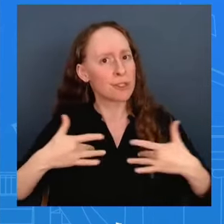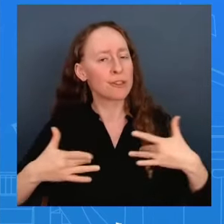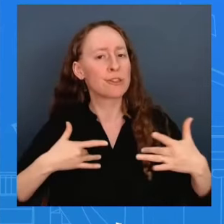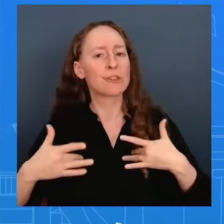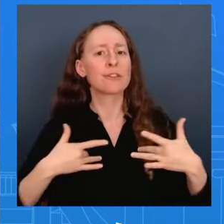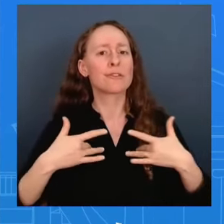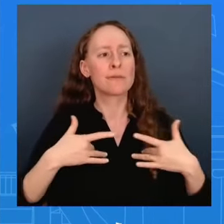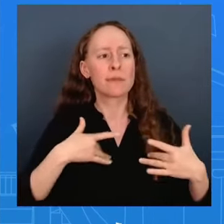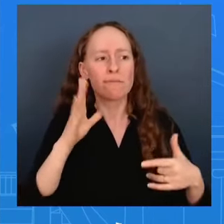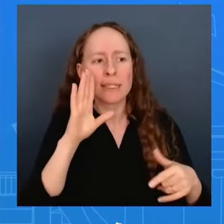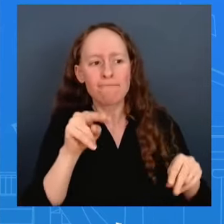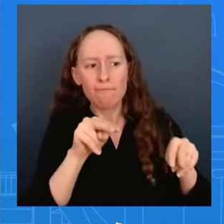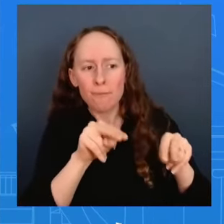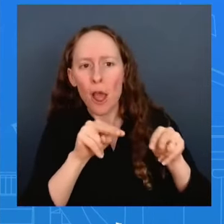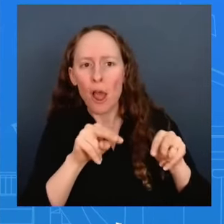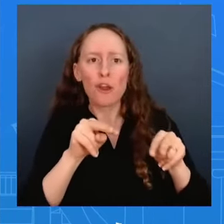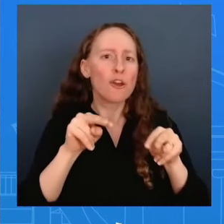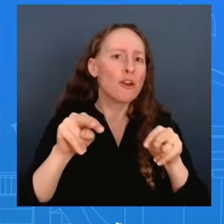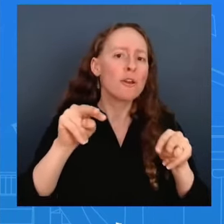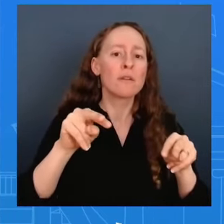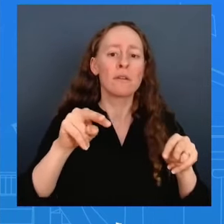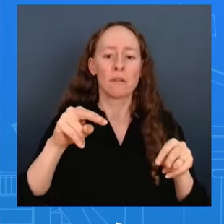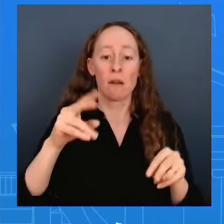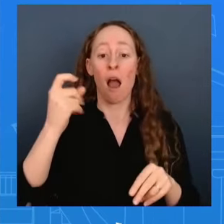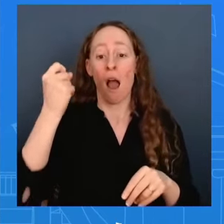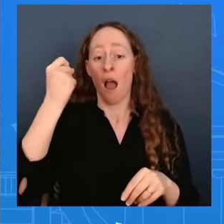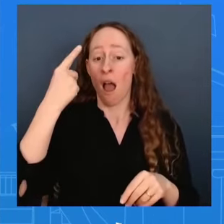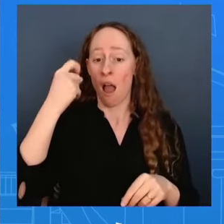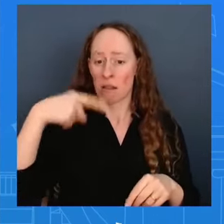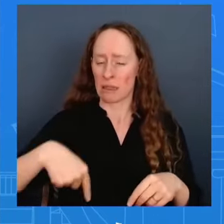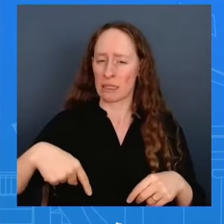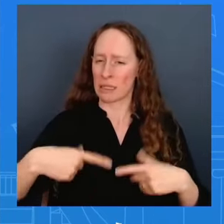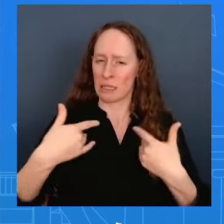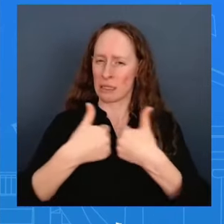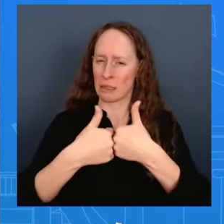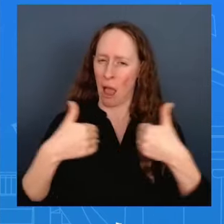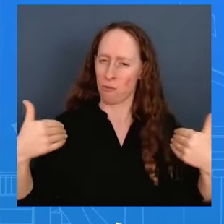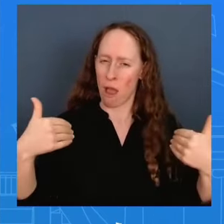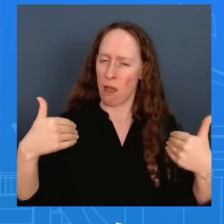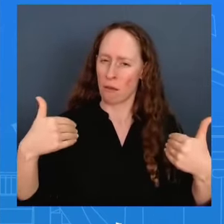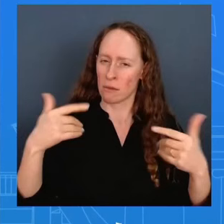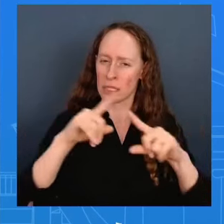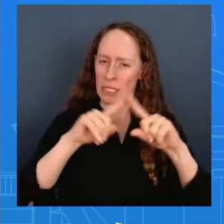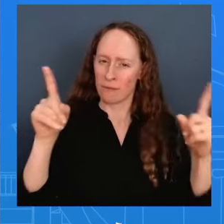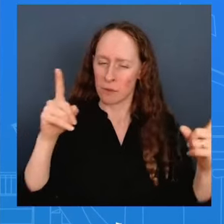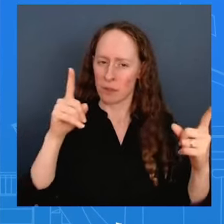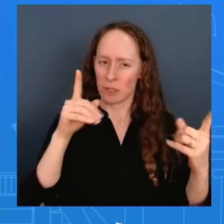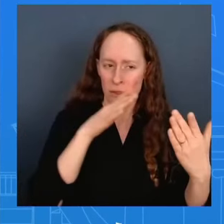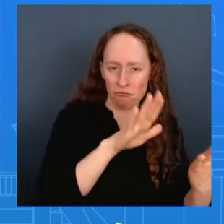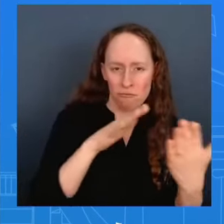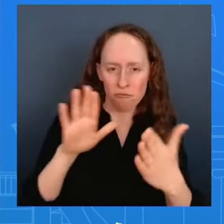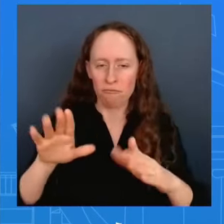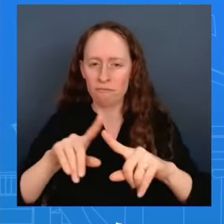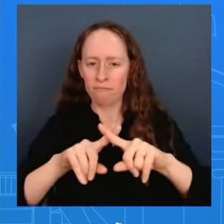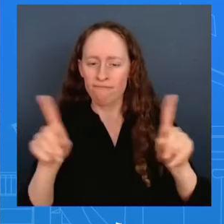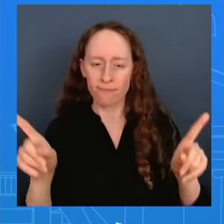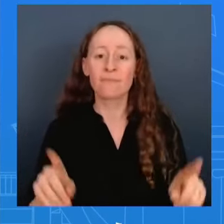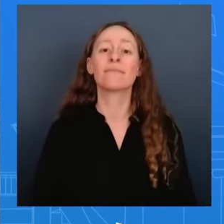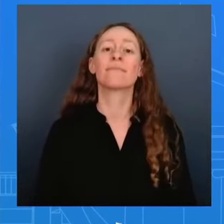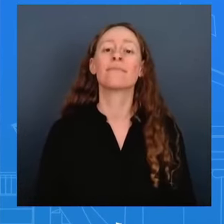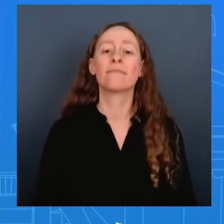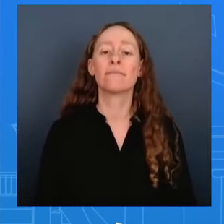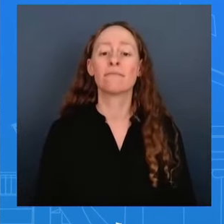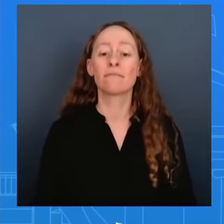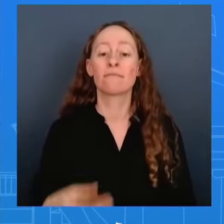separate uh pathway this is about imports from china what you're talking about would be imports from mexico